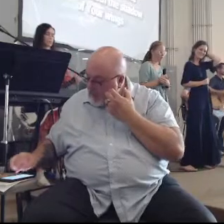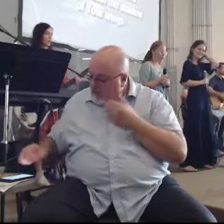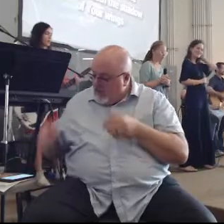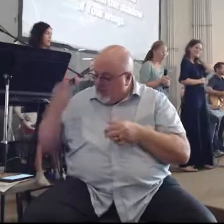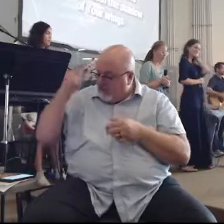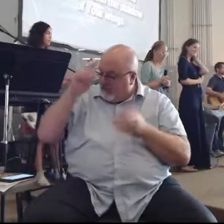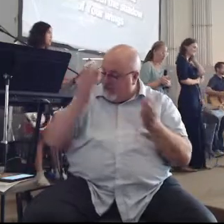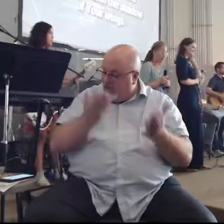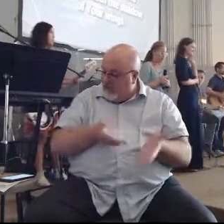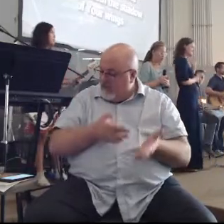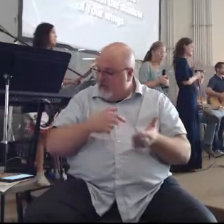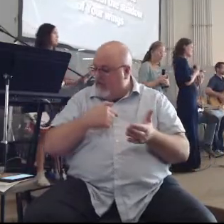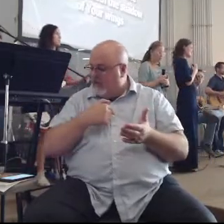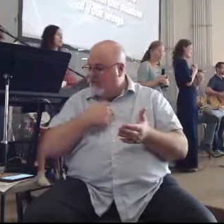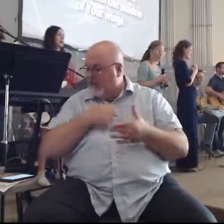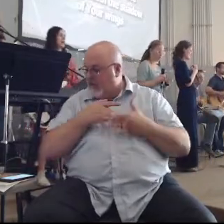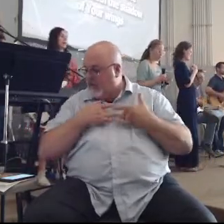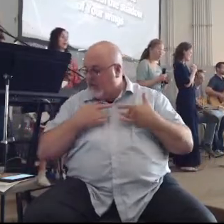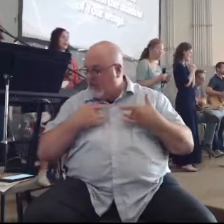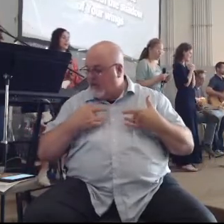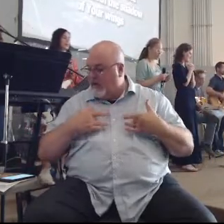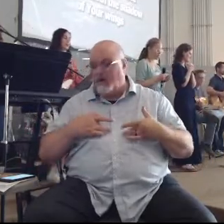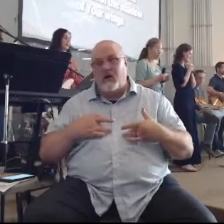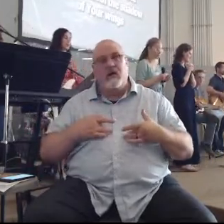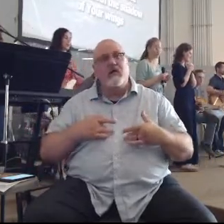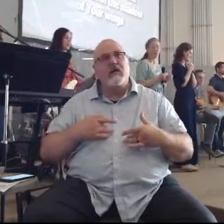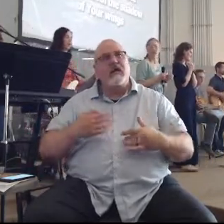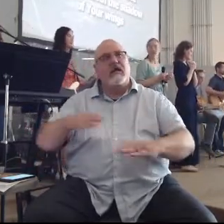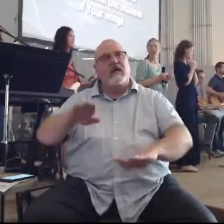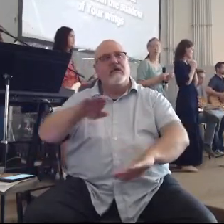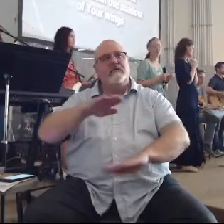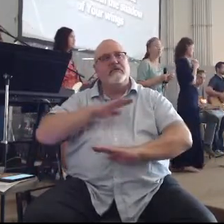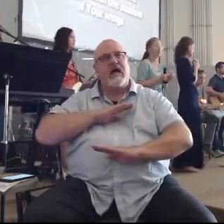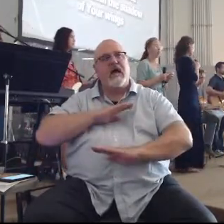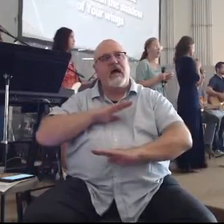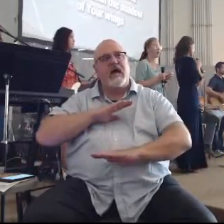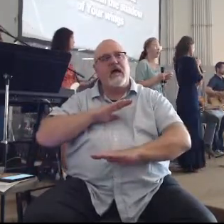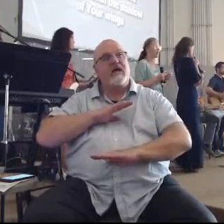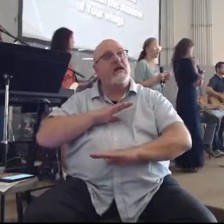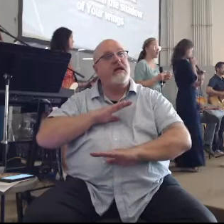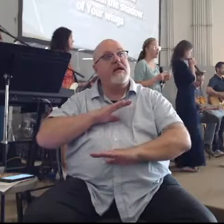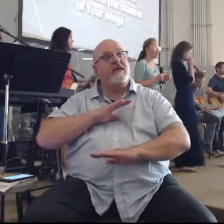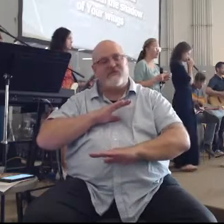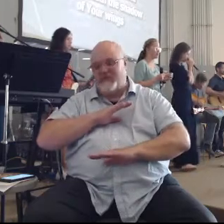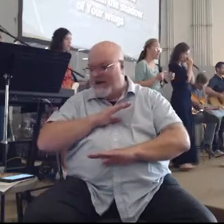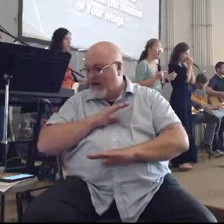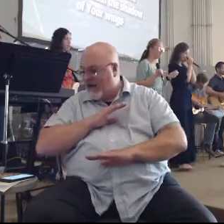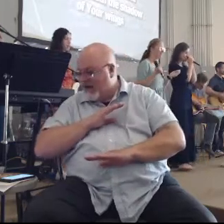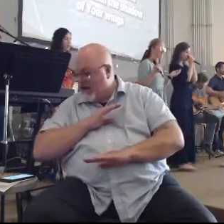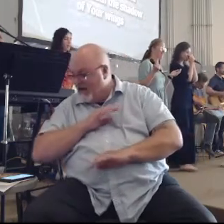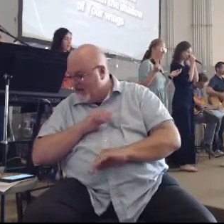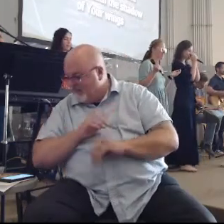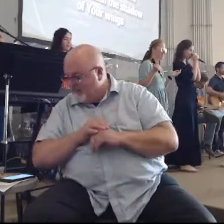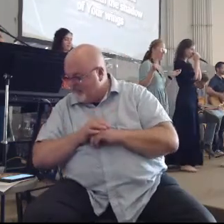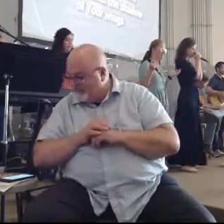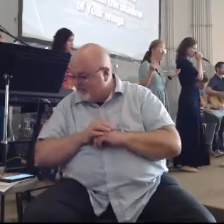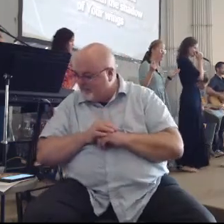For here my heart is satisfied